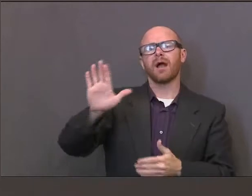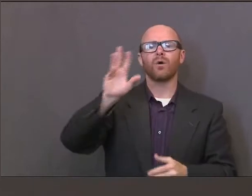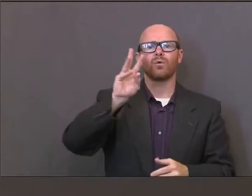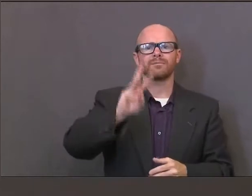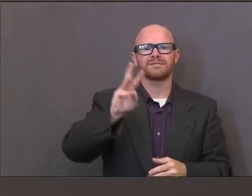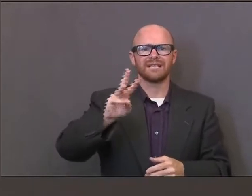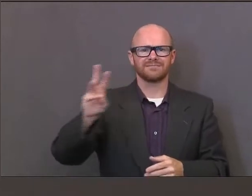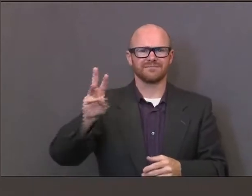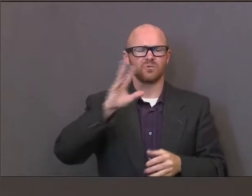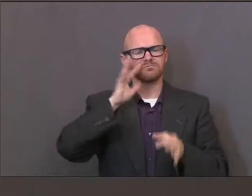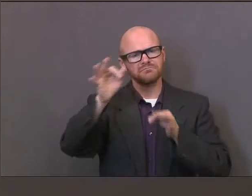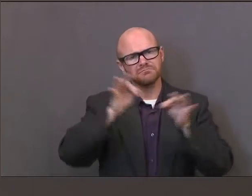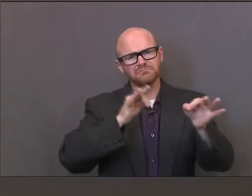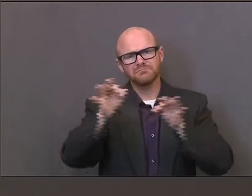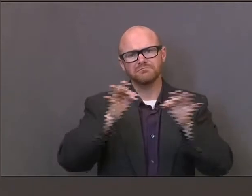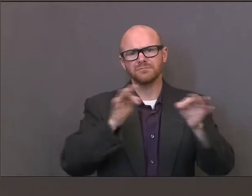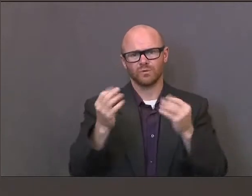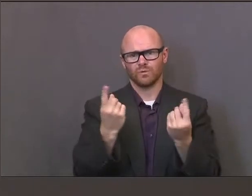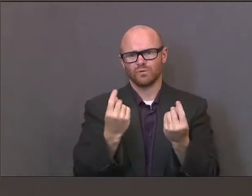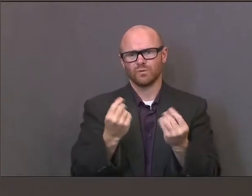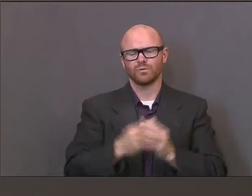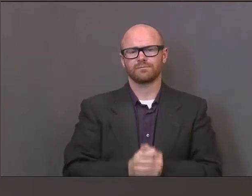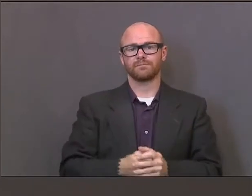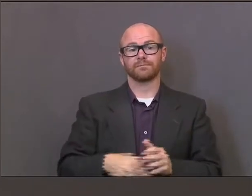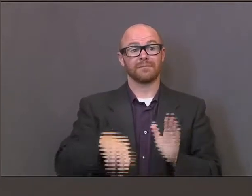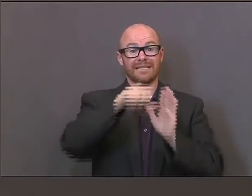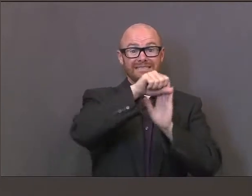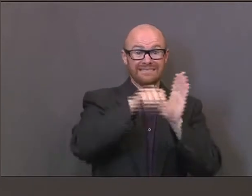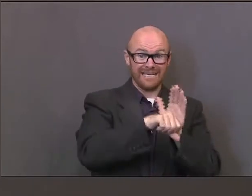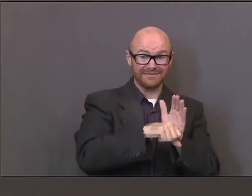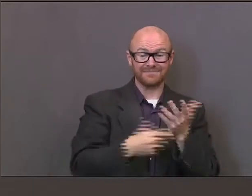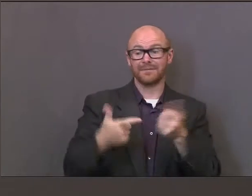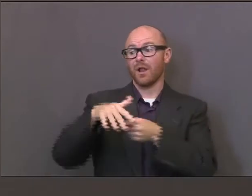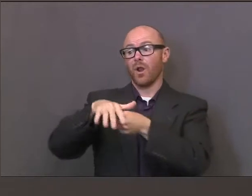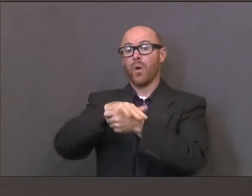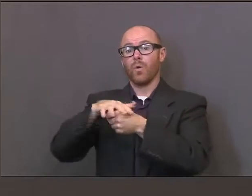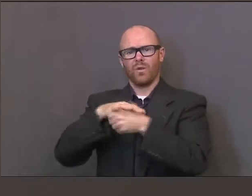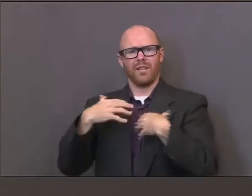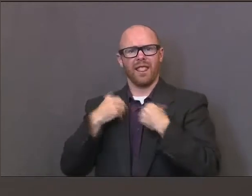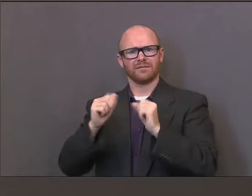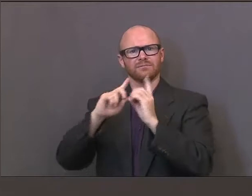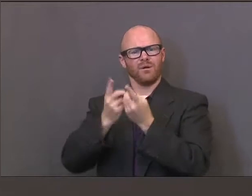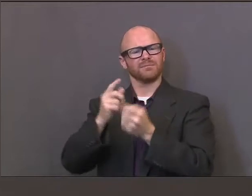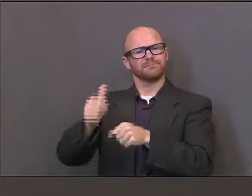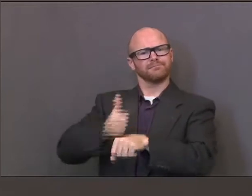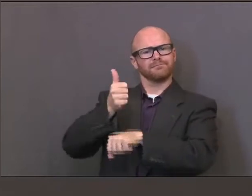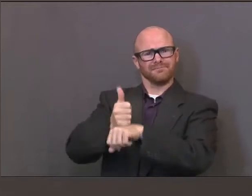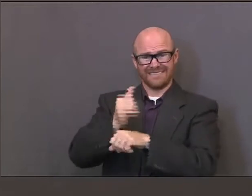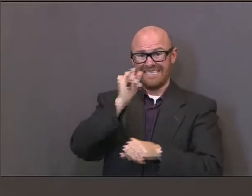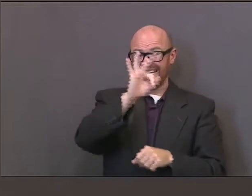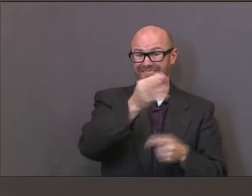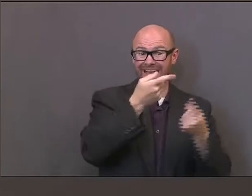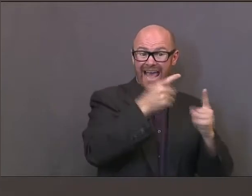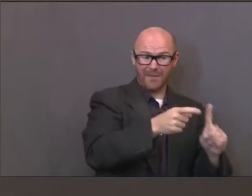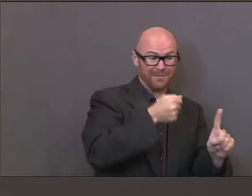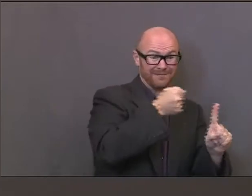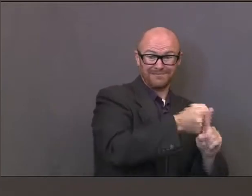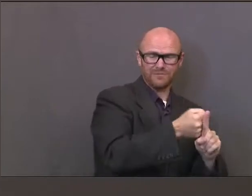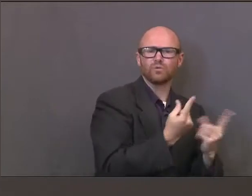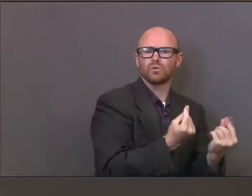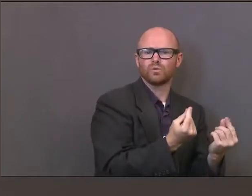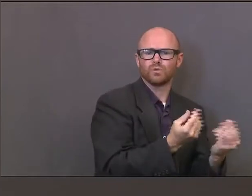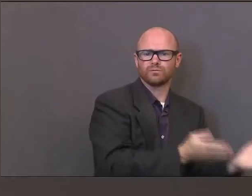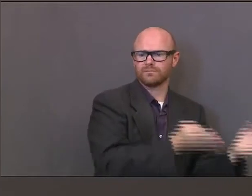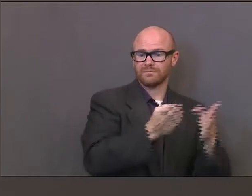As the governor mentioned, the state and local health departments have put triggers in place for schools to have these conversations with their